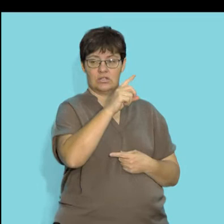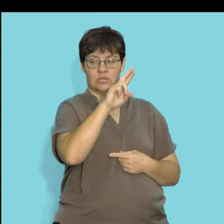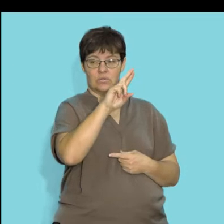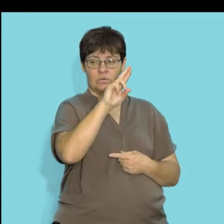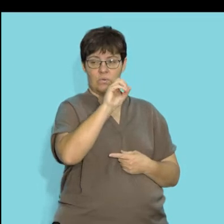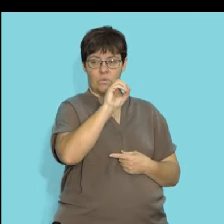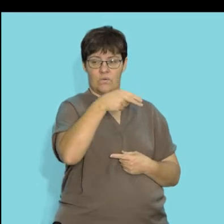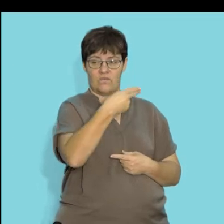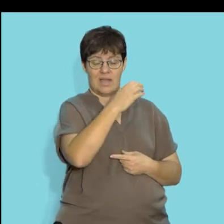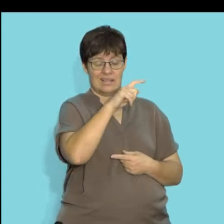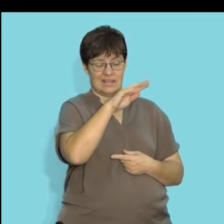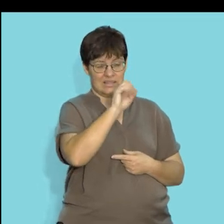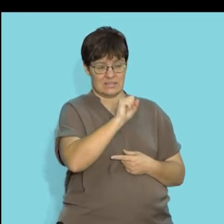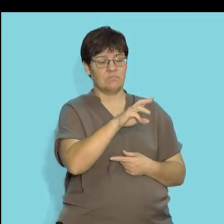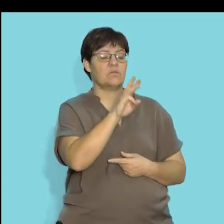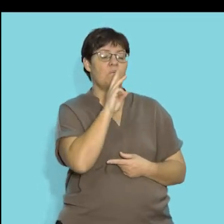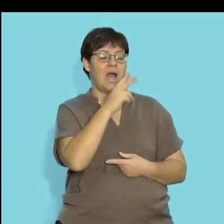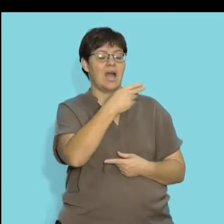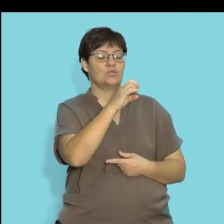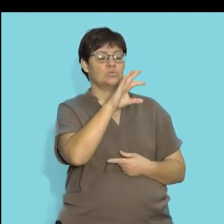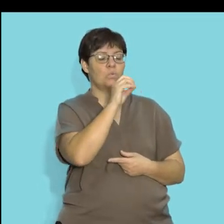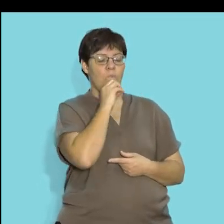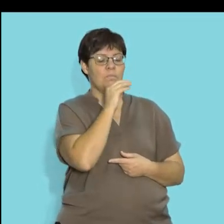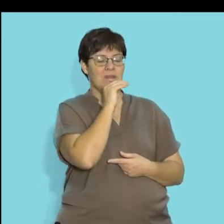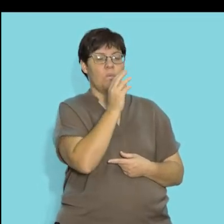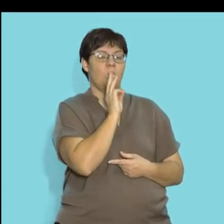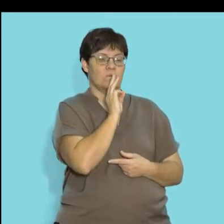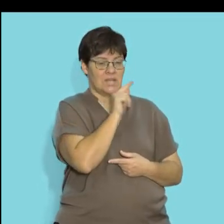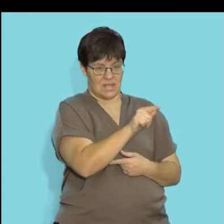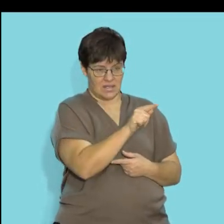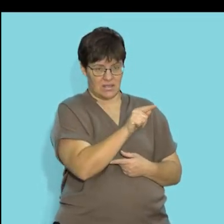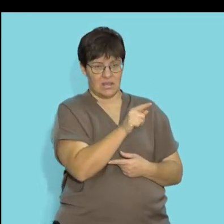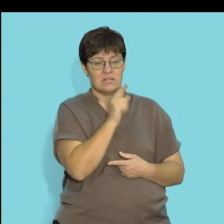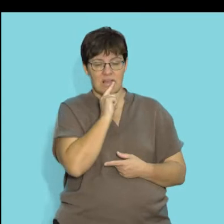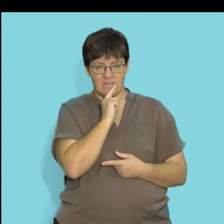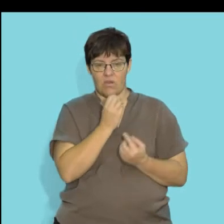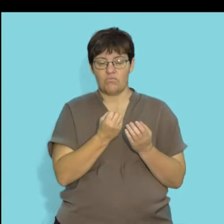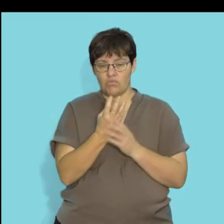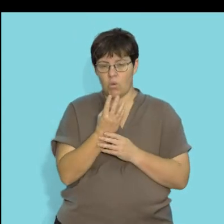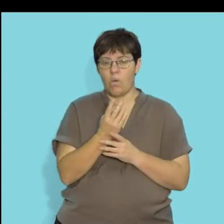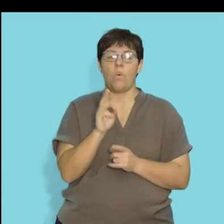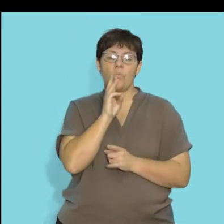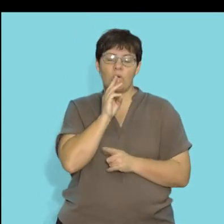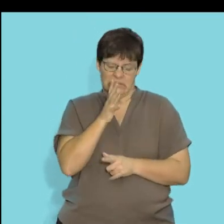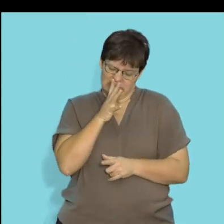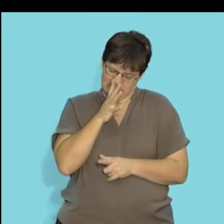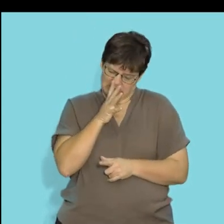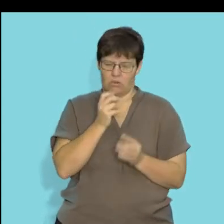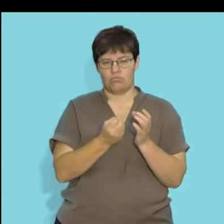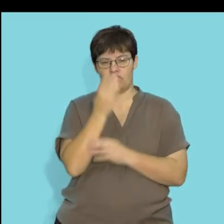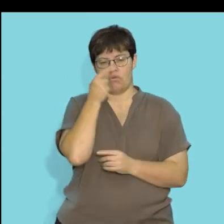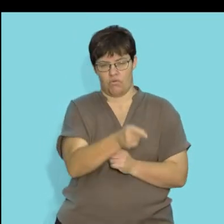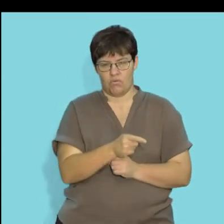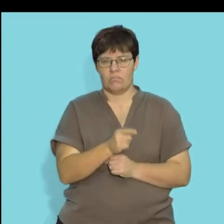So the word hydro refers to water, and so these are plants that are adapted to living and growing in abundance of water.